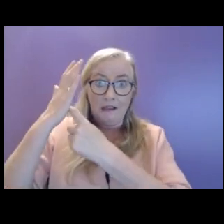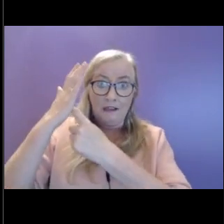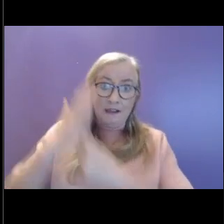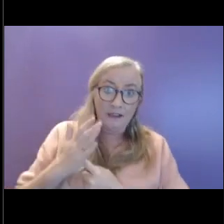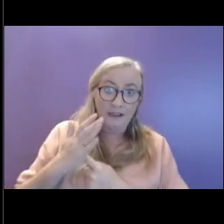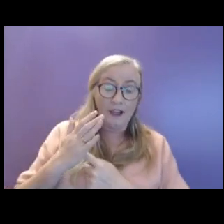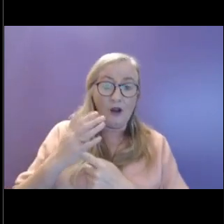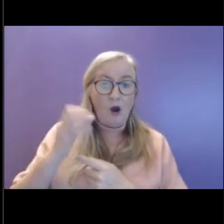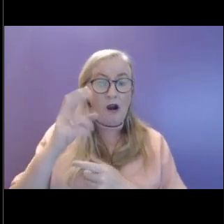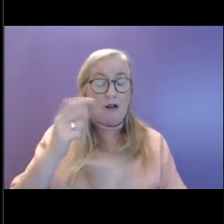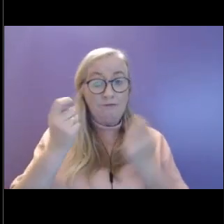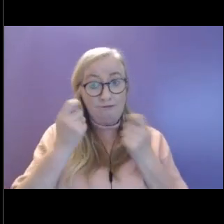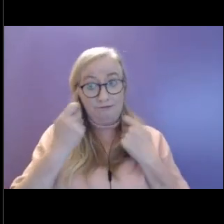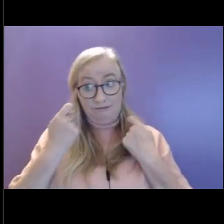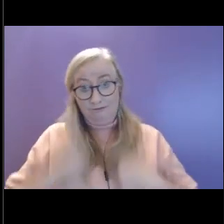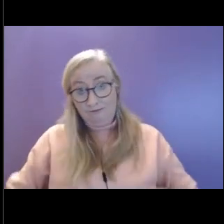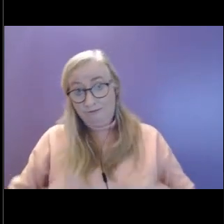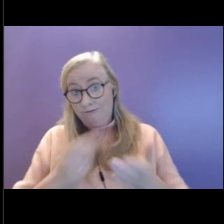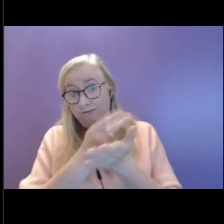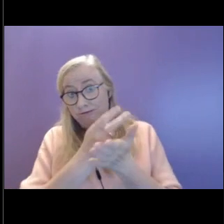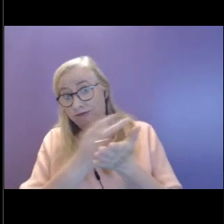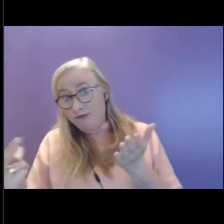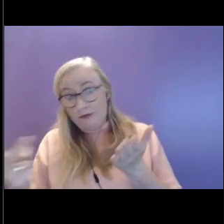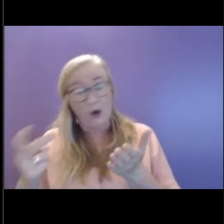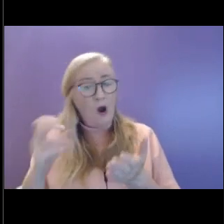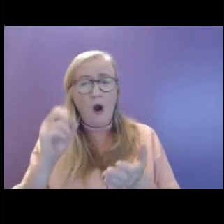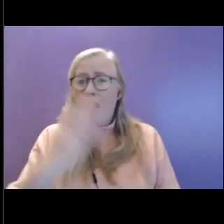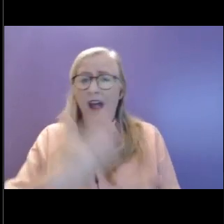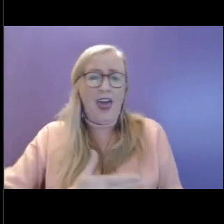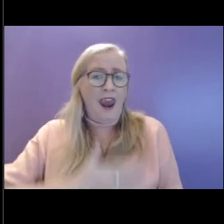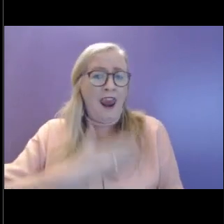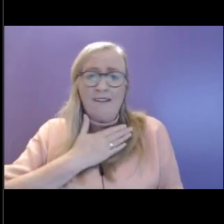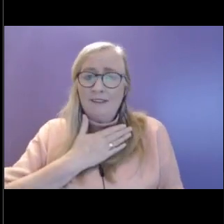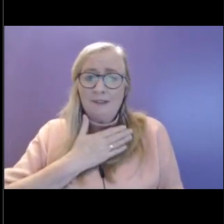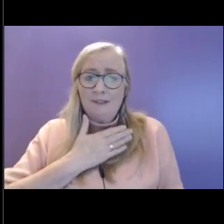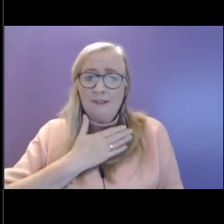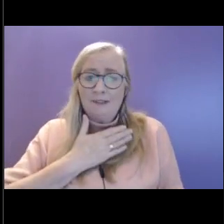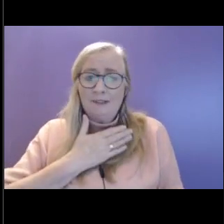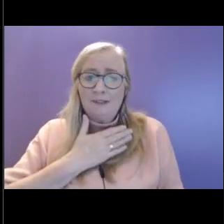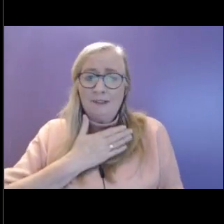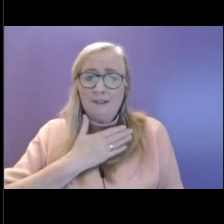when life stresses tend to be taking over.